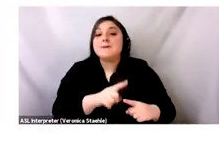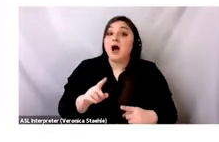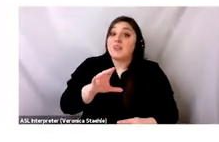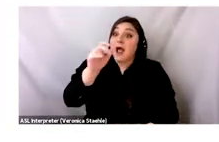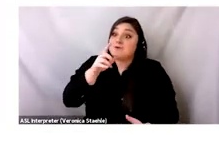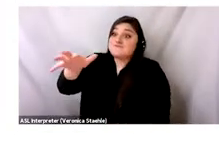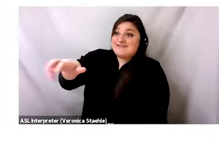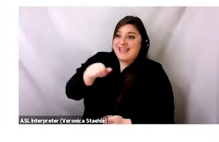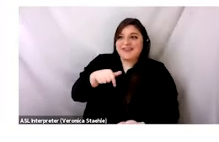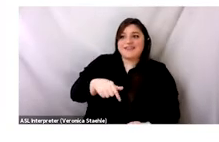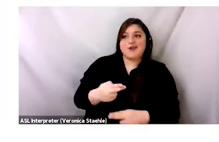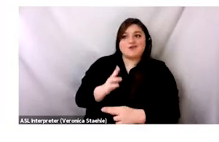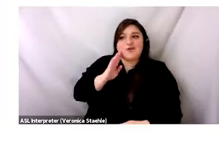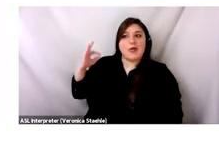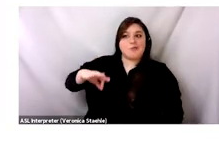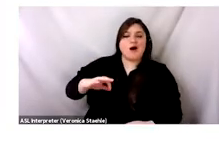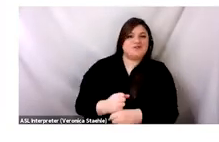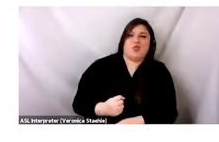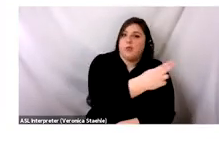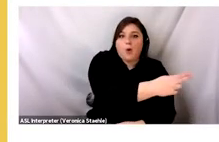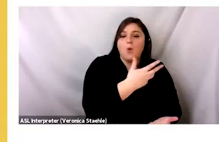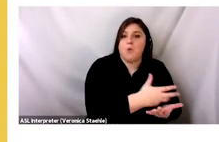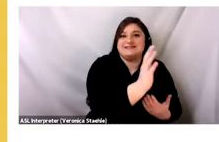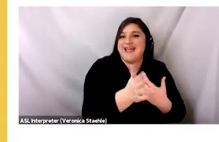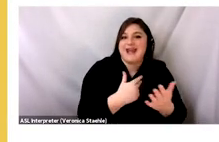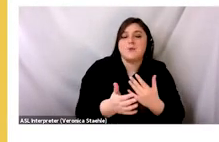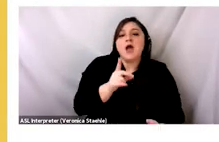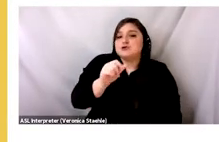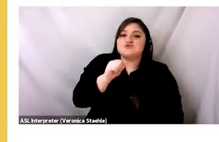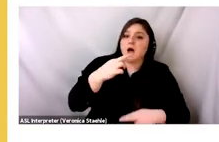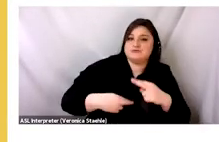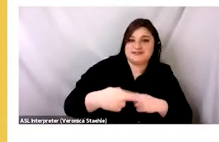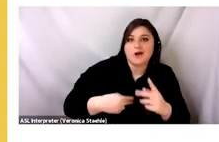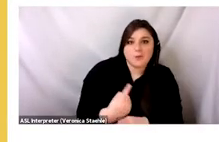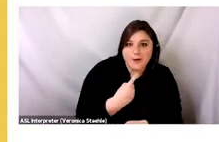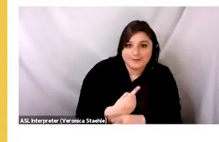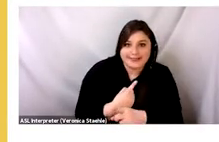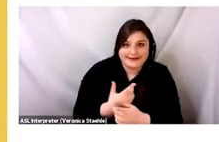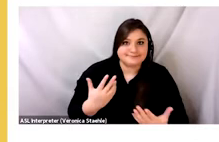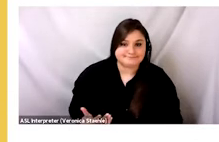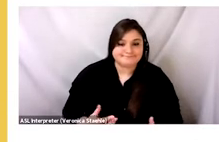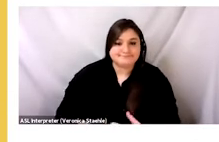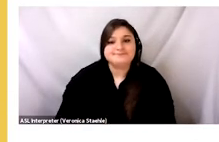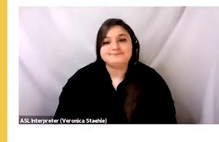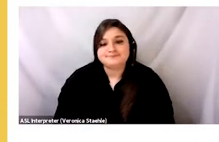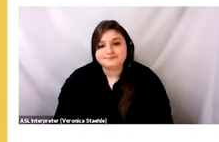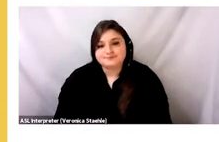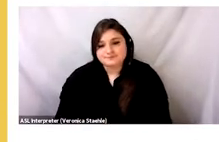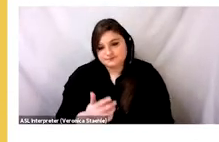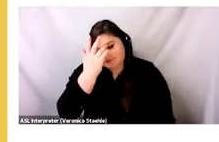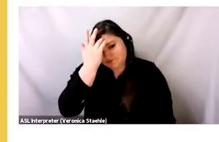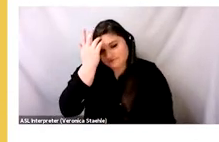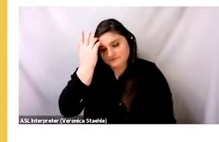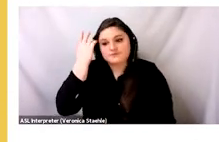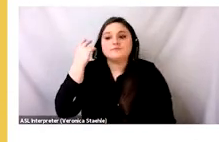live in the Global North, right? And they're very convenient narratives for the fashion industry. Now, if you've donated clothing, chances are that you did